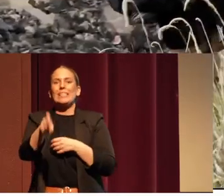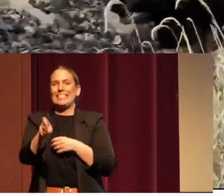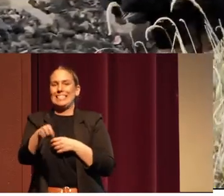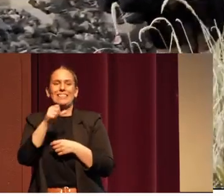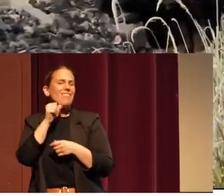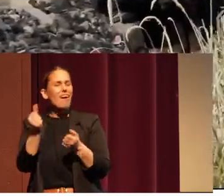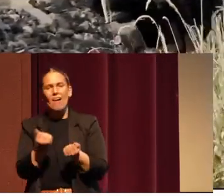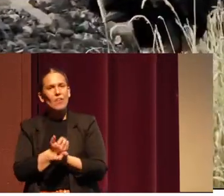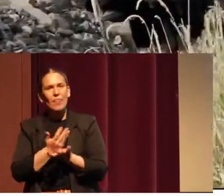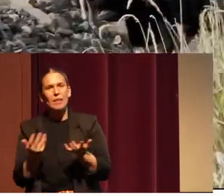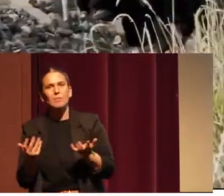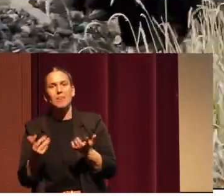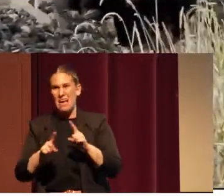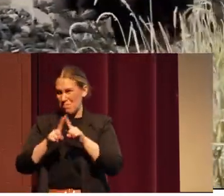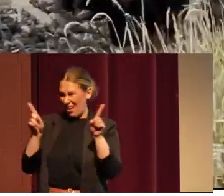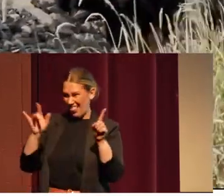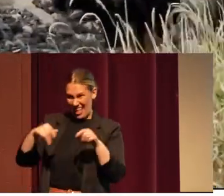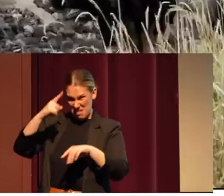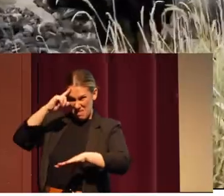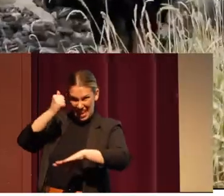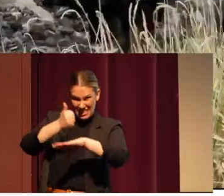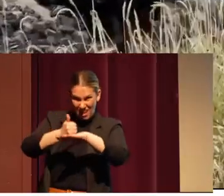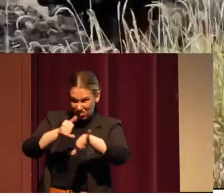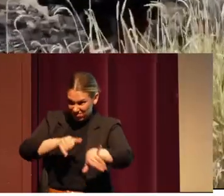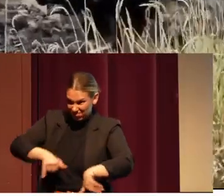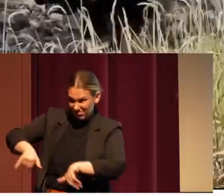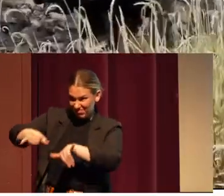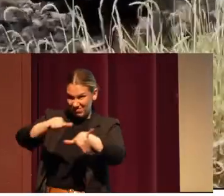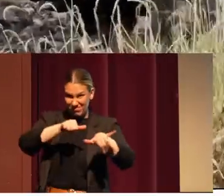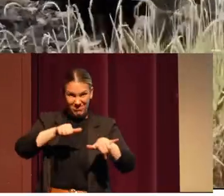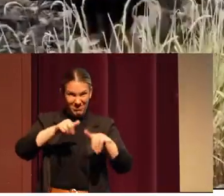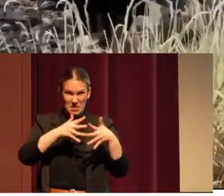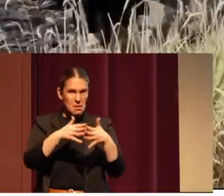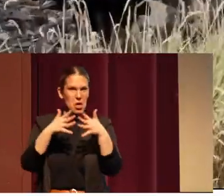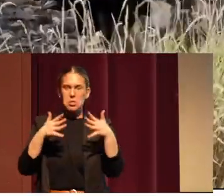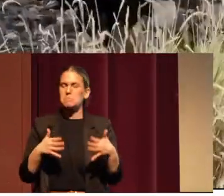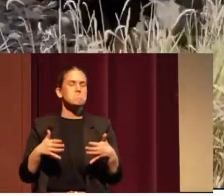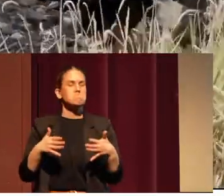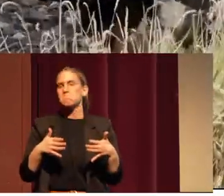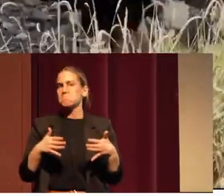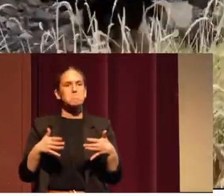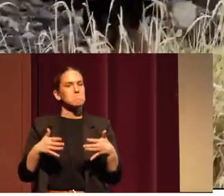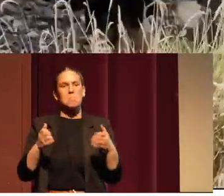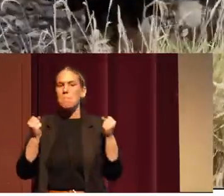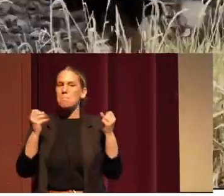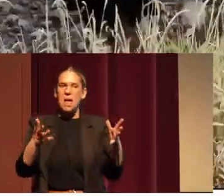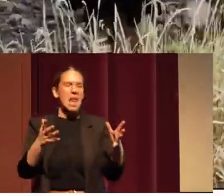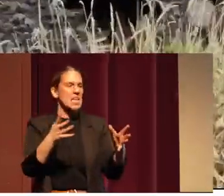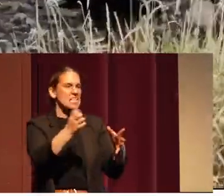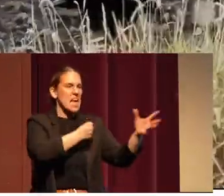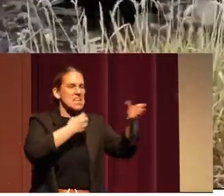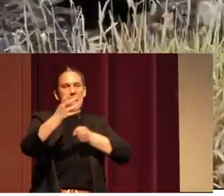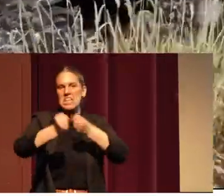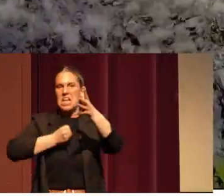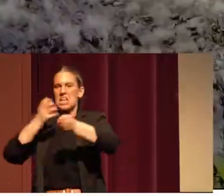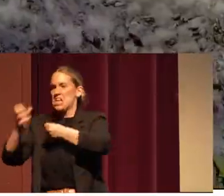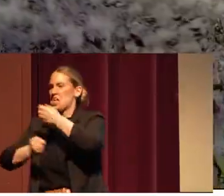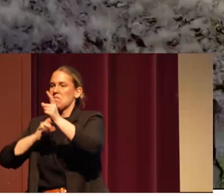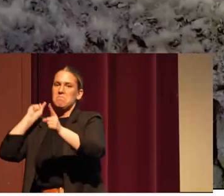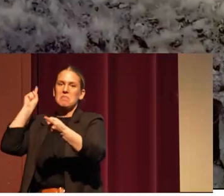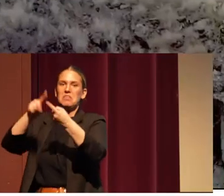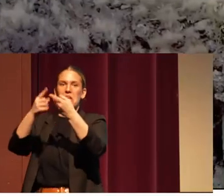But that mindset isn't shared with a lot of Americans. A lot of Americans will take it till it's gone. Then what?